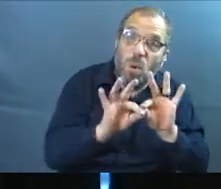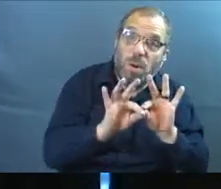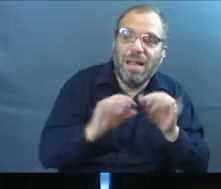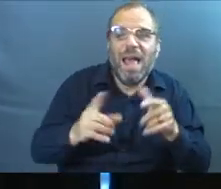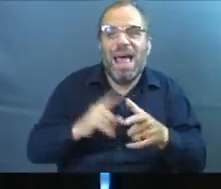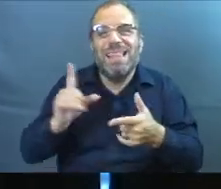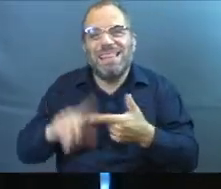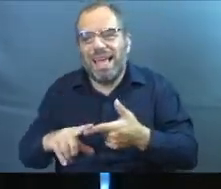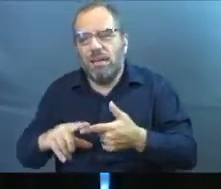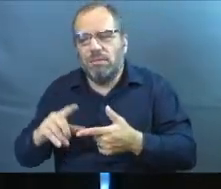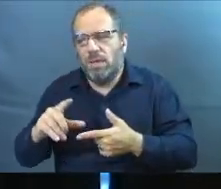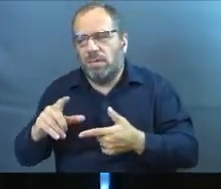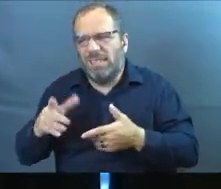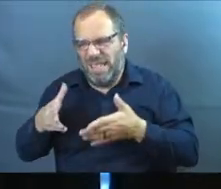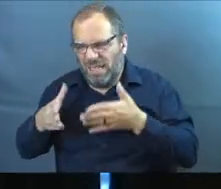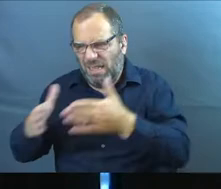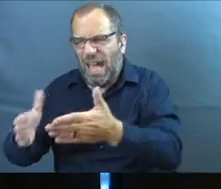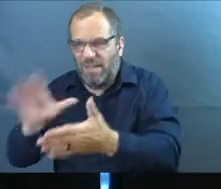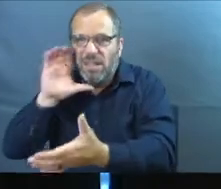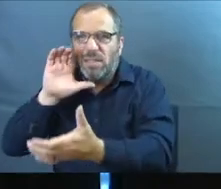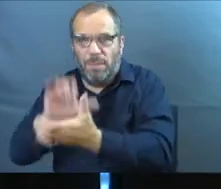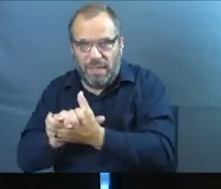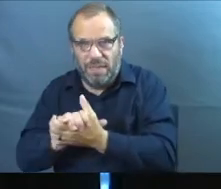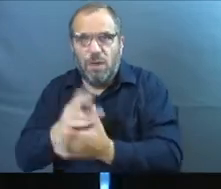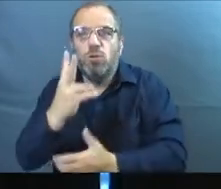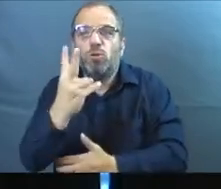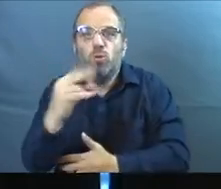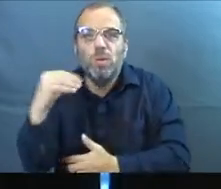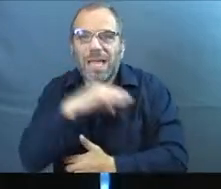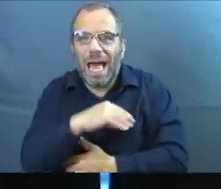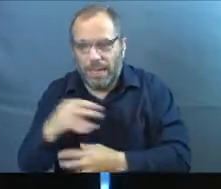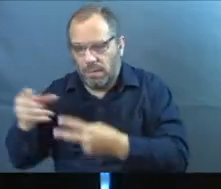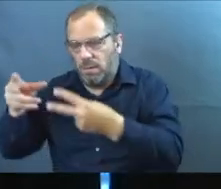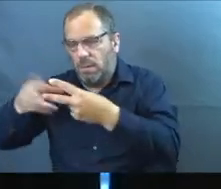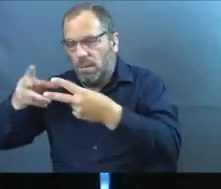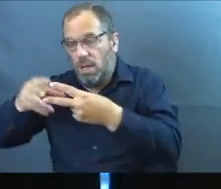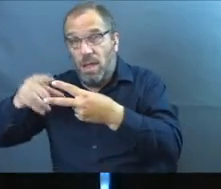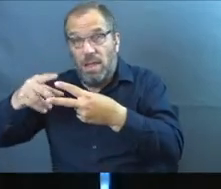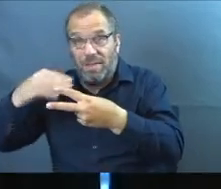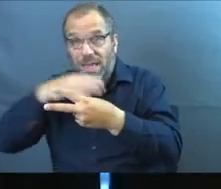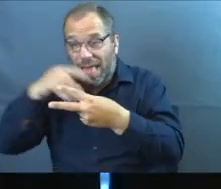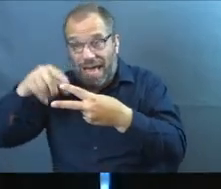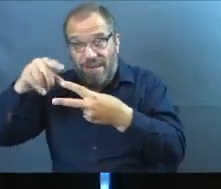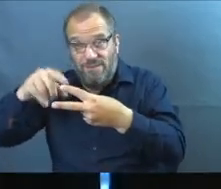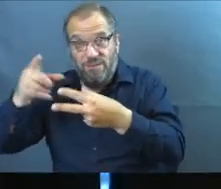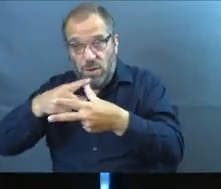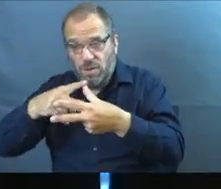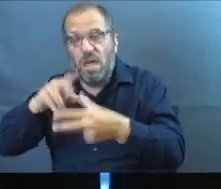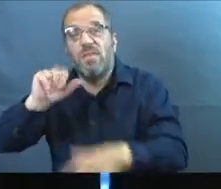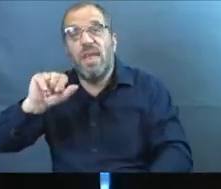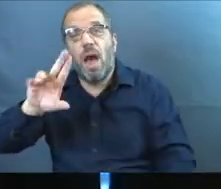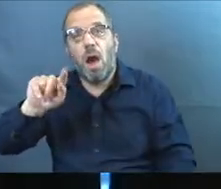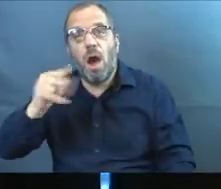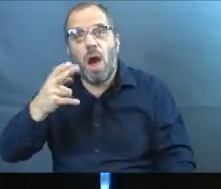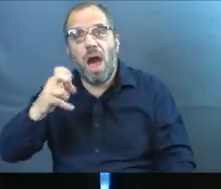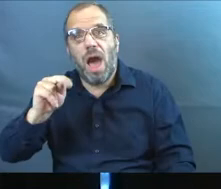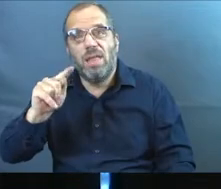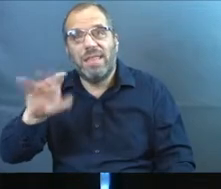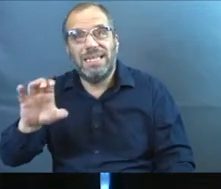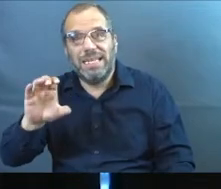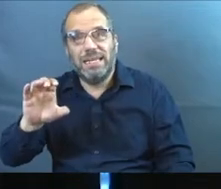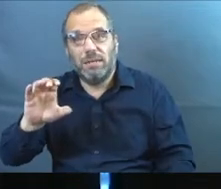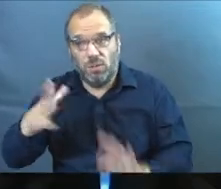then we are putting ourselves on this path to believe one of two lies. The first lie is that authentic community is just